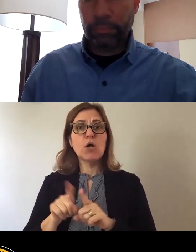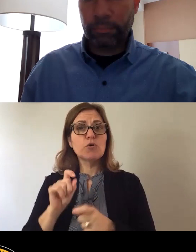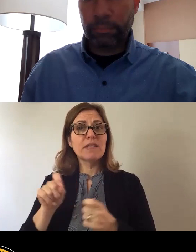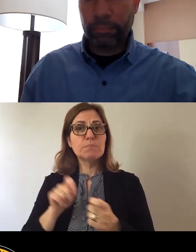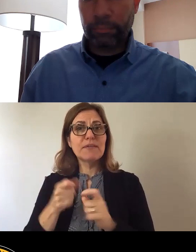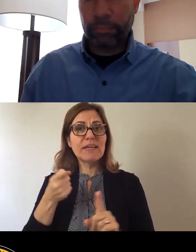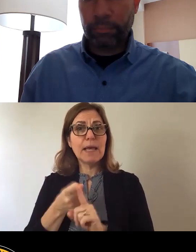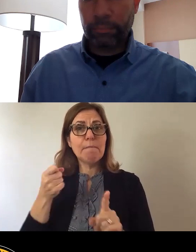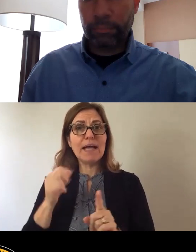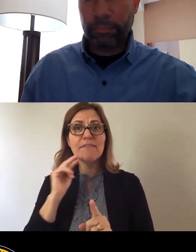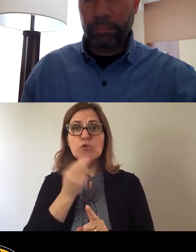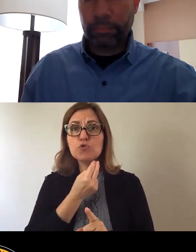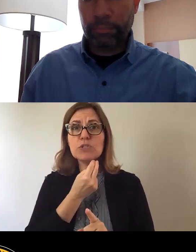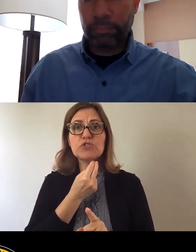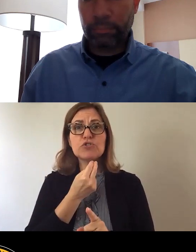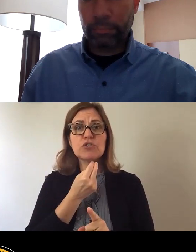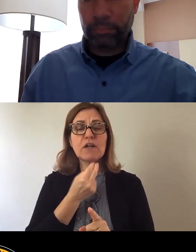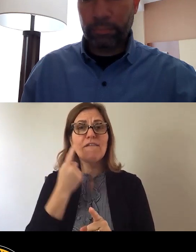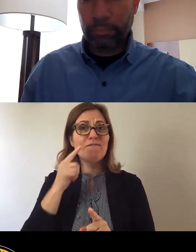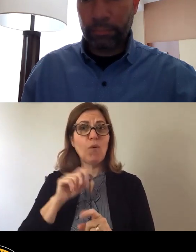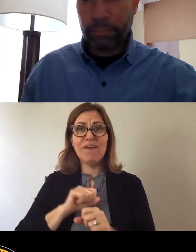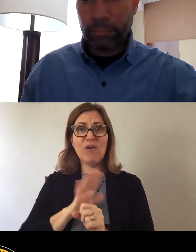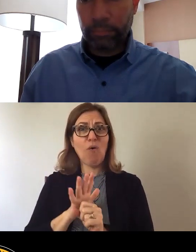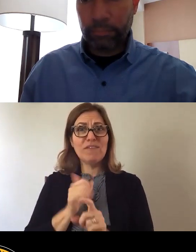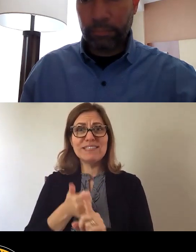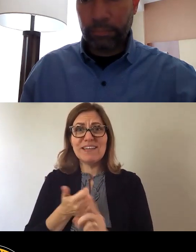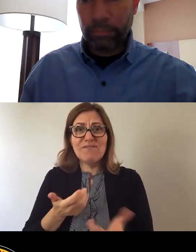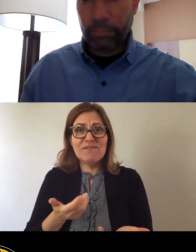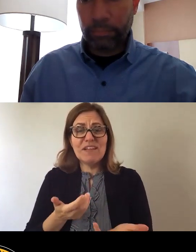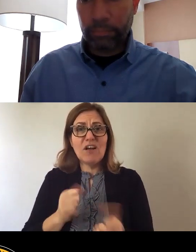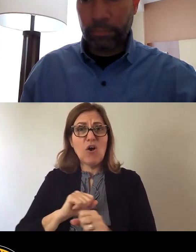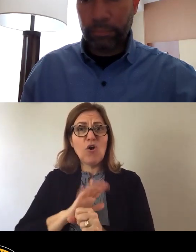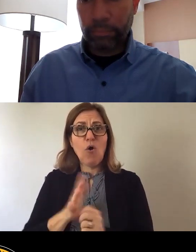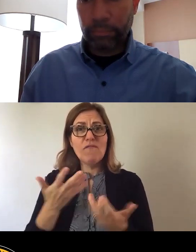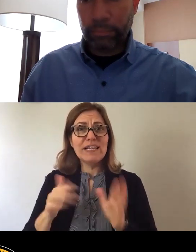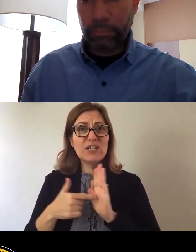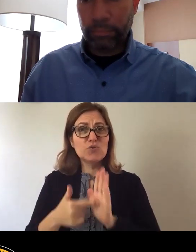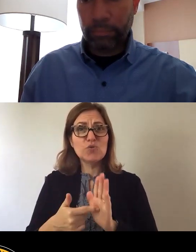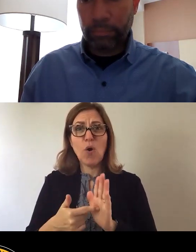on COVID itself. COVID has been shown to be